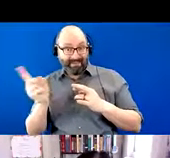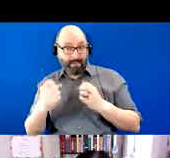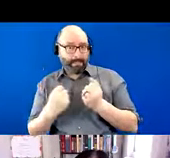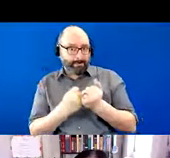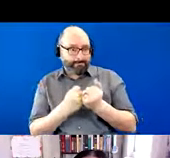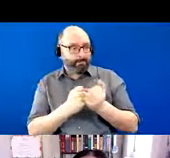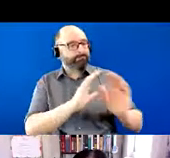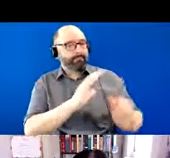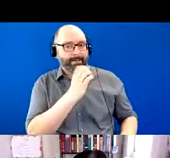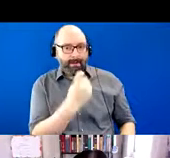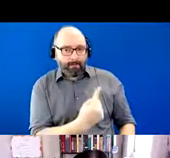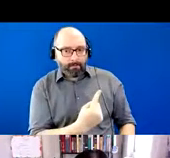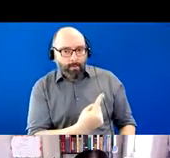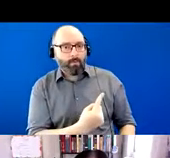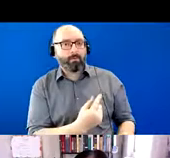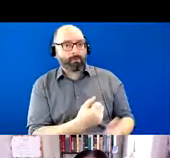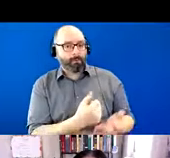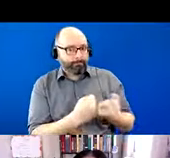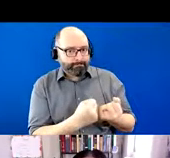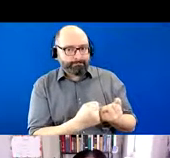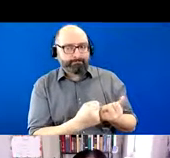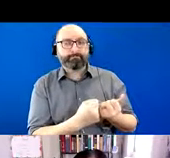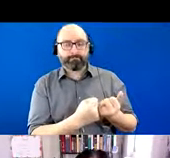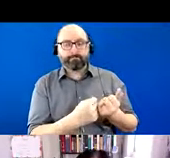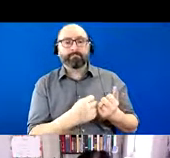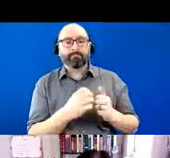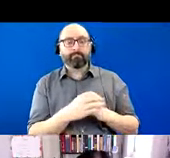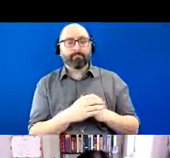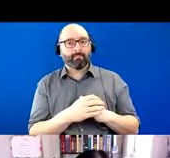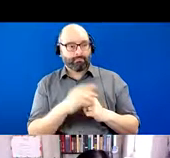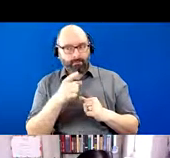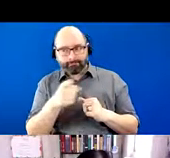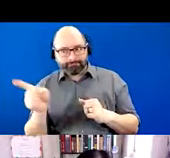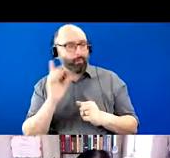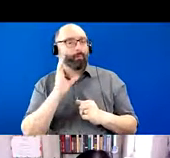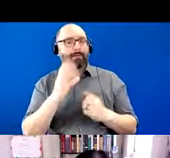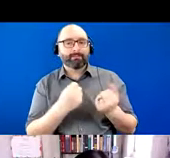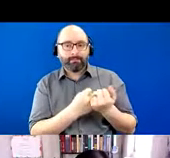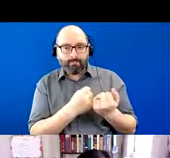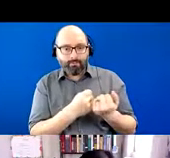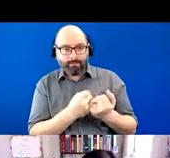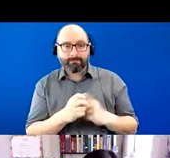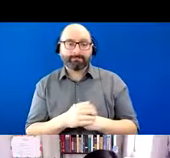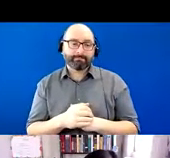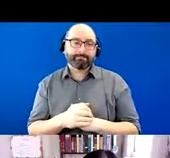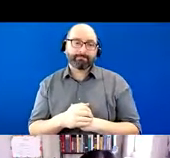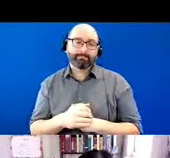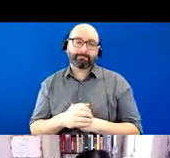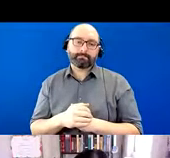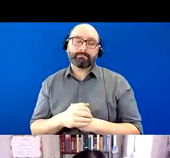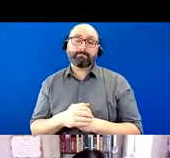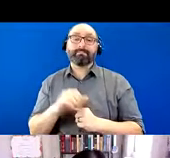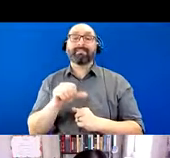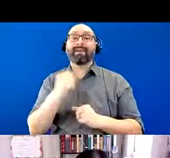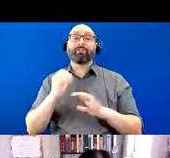alone in going through this disease and that they will have support around them. Another